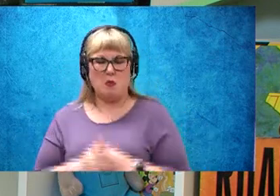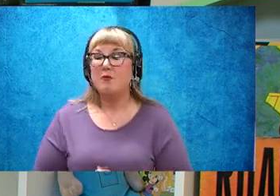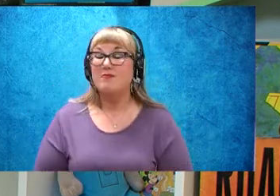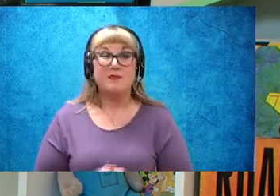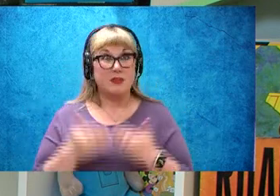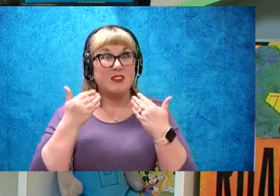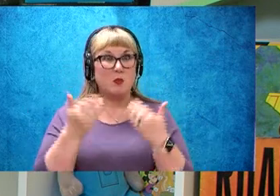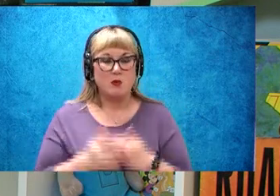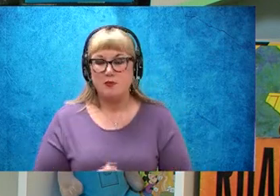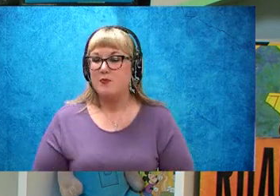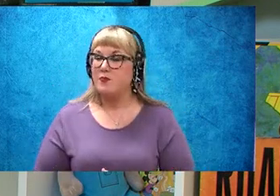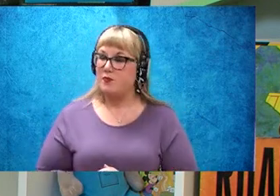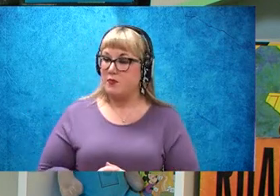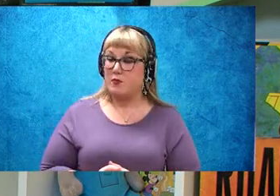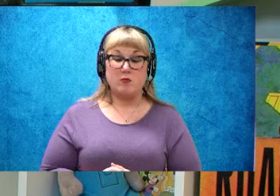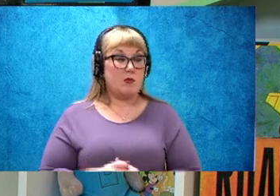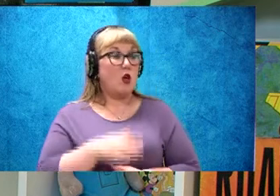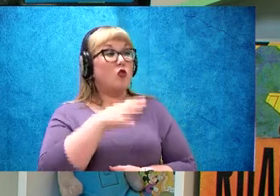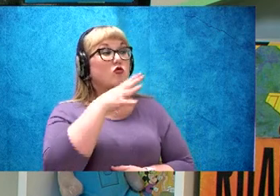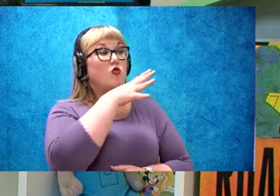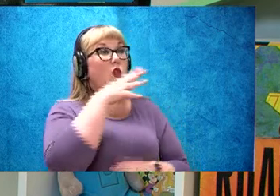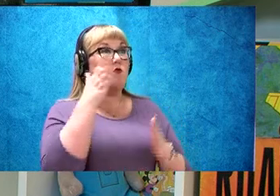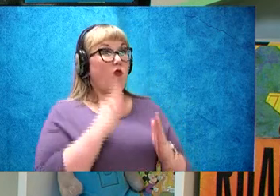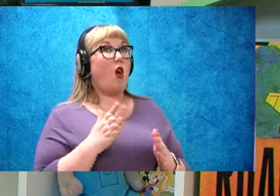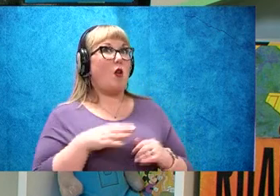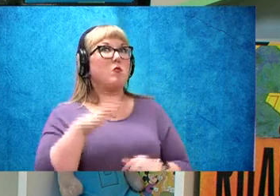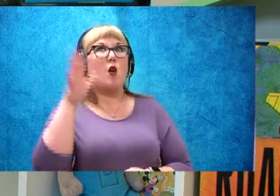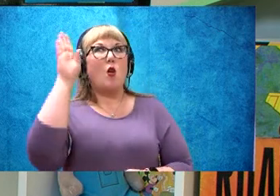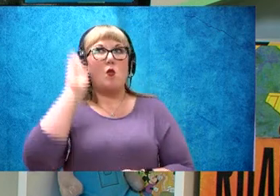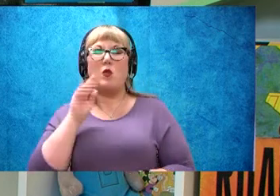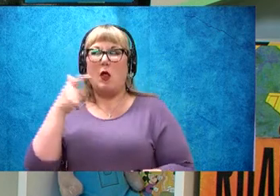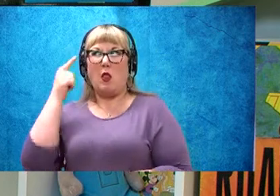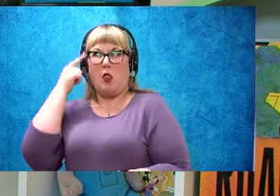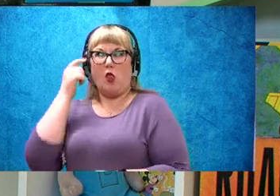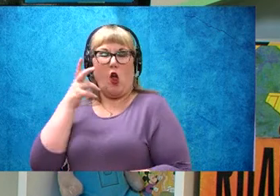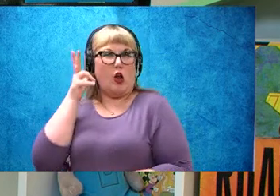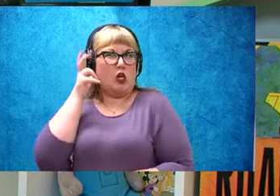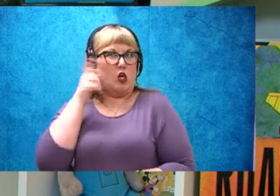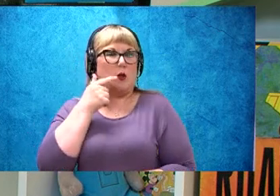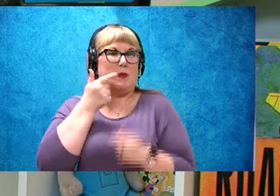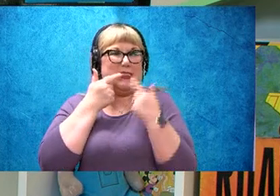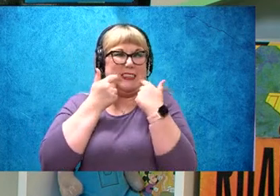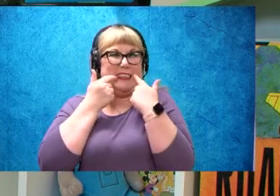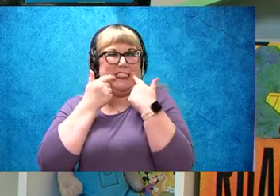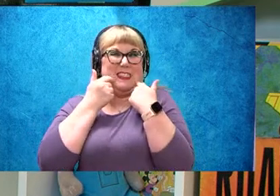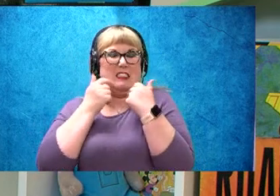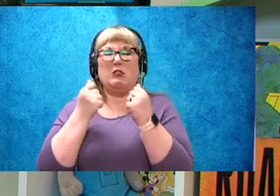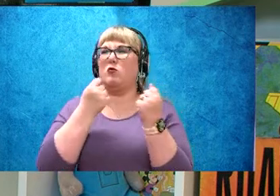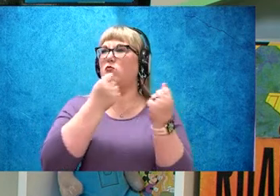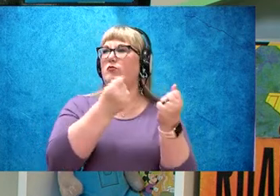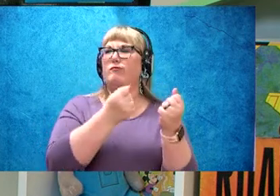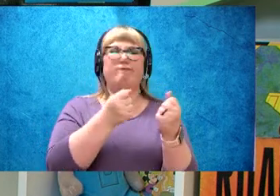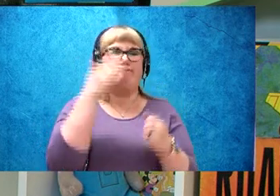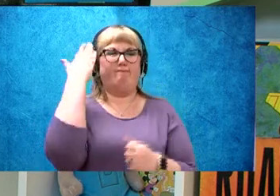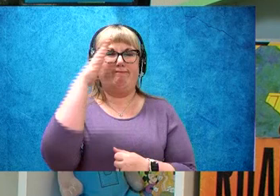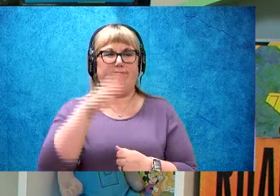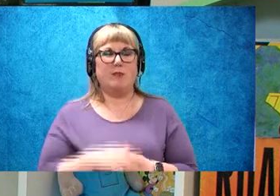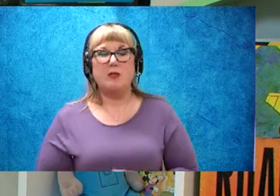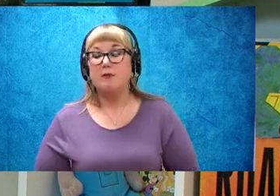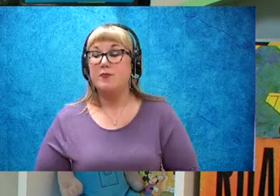let's keep reading, Farmer Brown thought he heard giggles and snickers as he drove away, but he couldn't be sure.